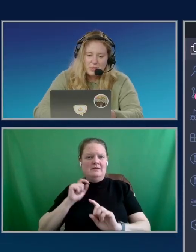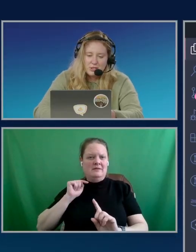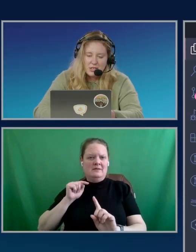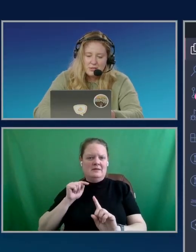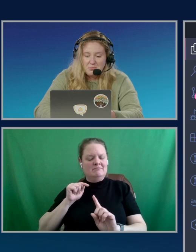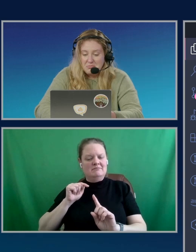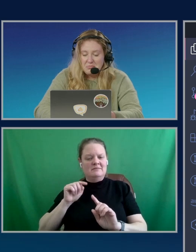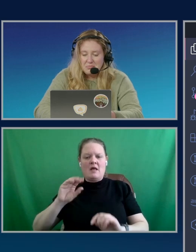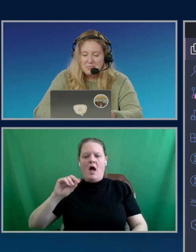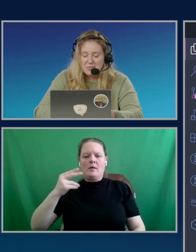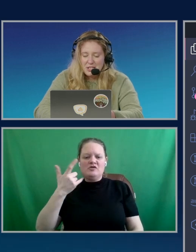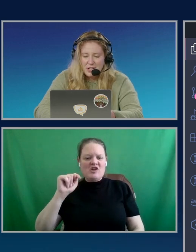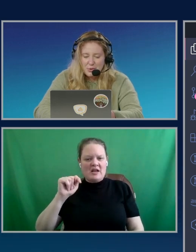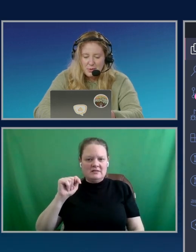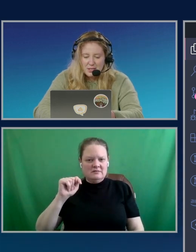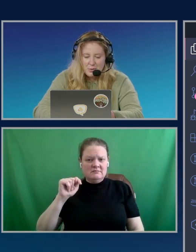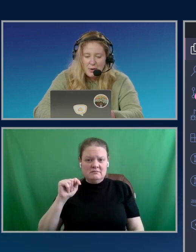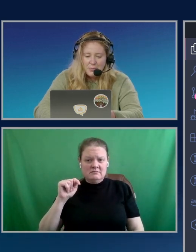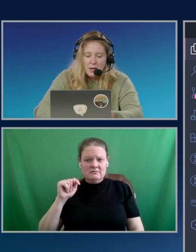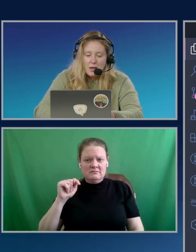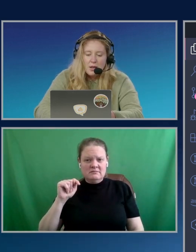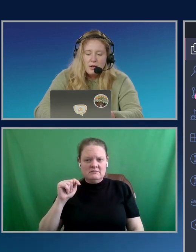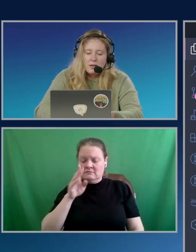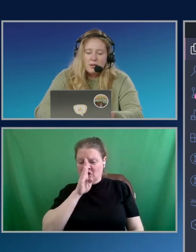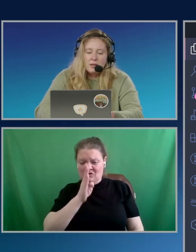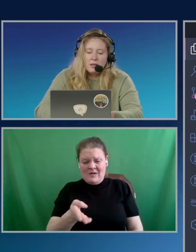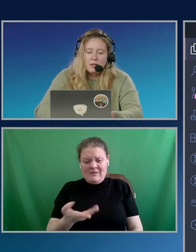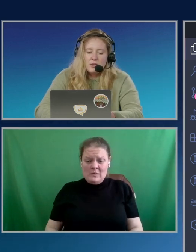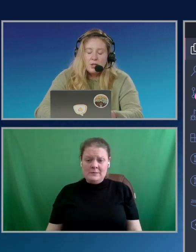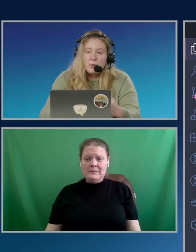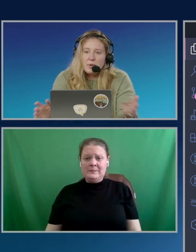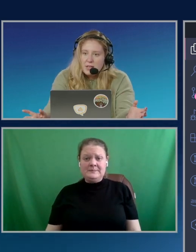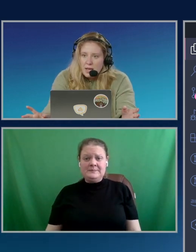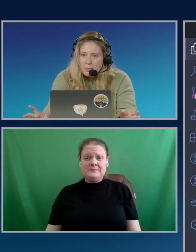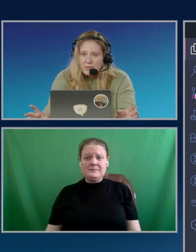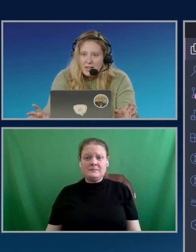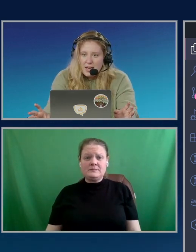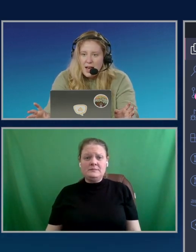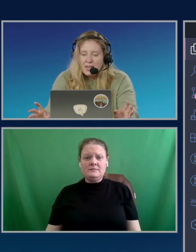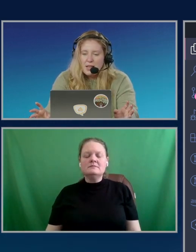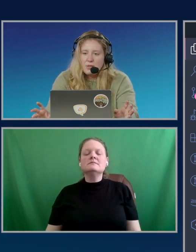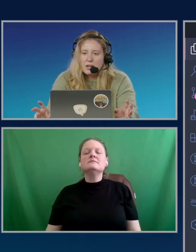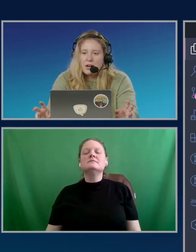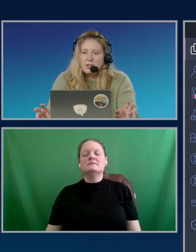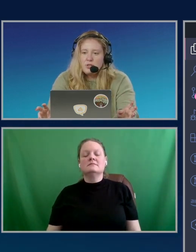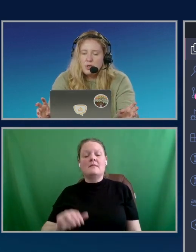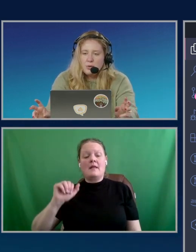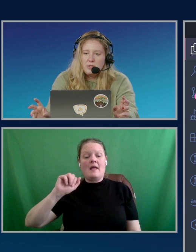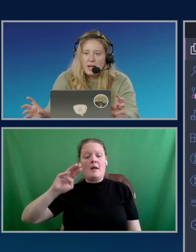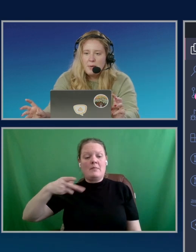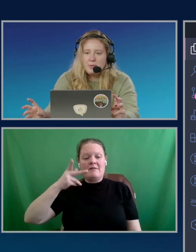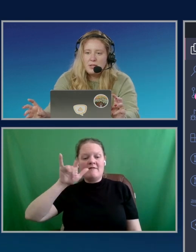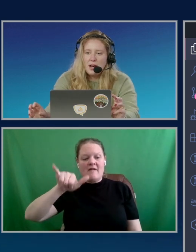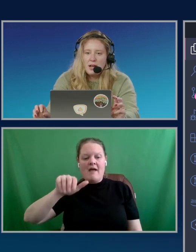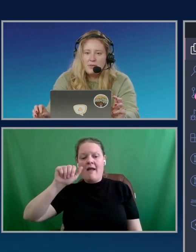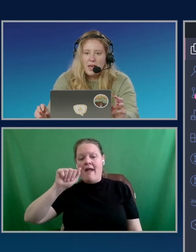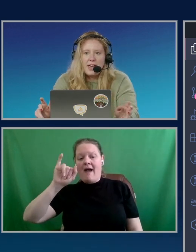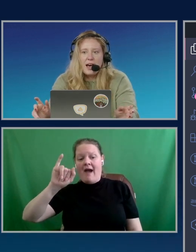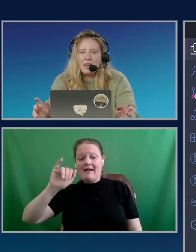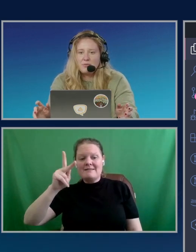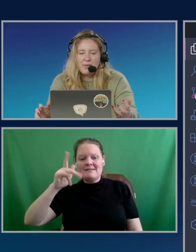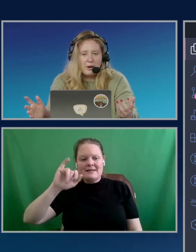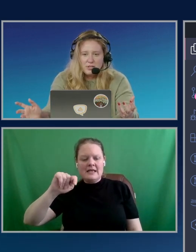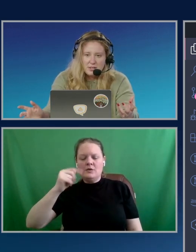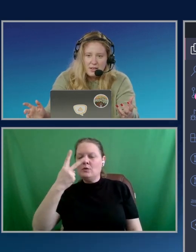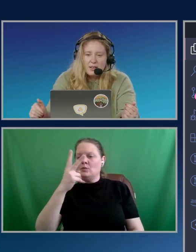which is pretty straightforward as well. So within Amplify AI Kit, there are two types of